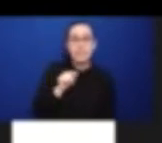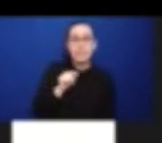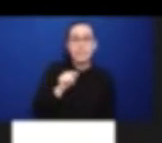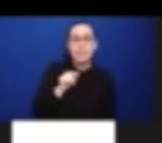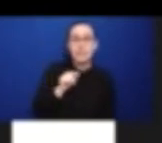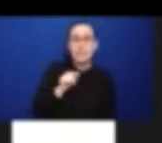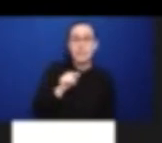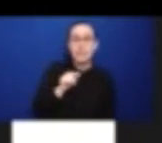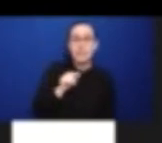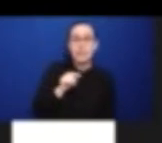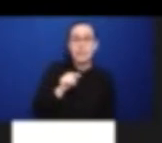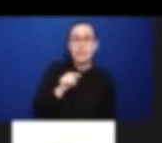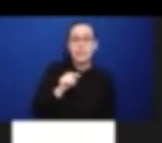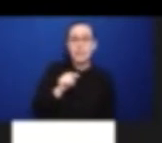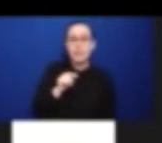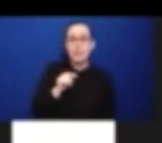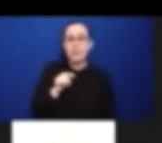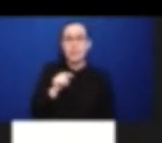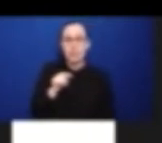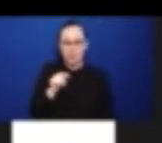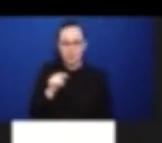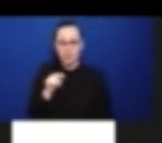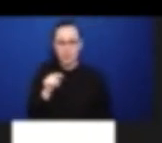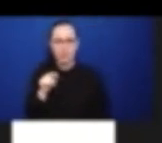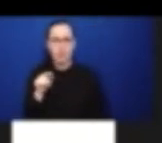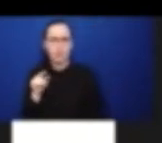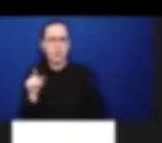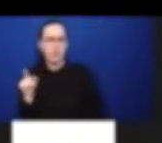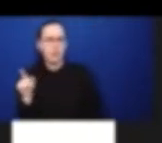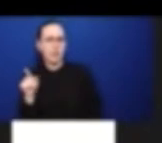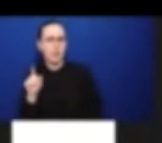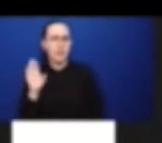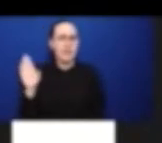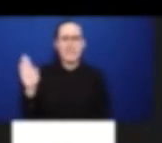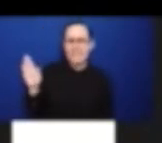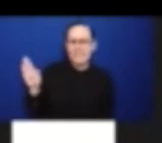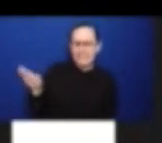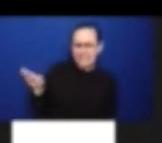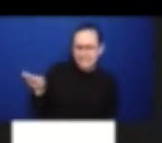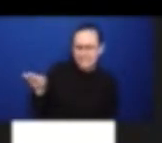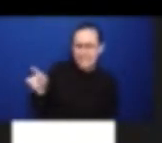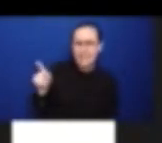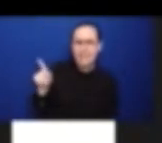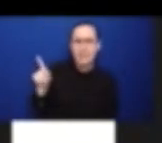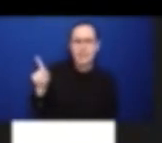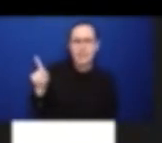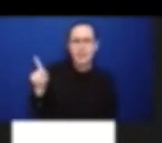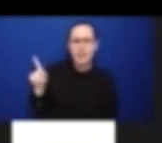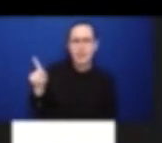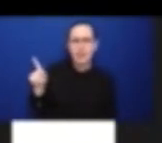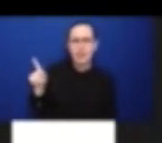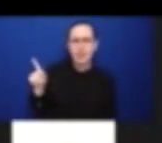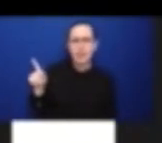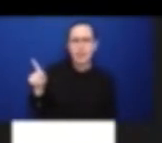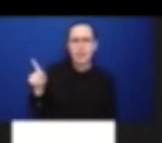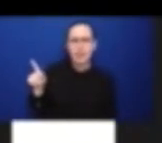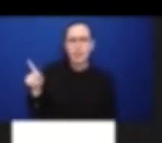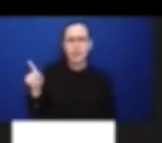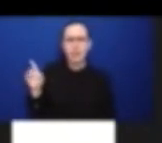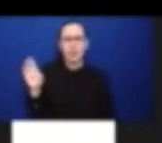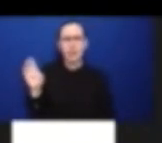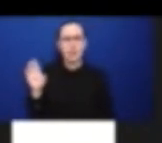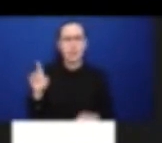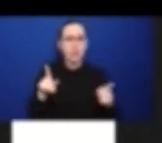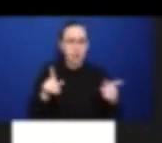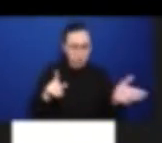And then... Just to make sure for the speaker... Let's just go ahead. I'm sorry, I'm just very busy on